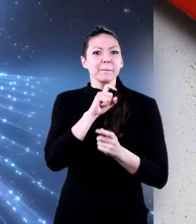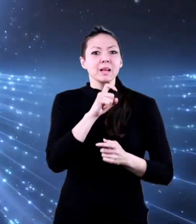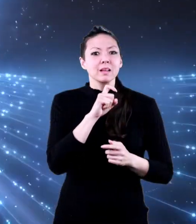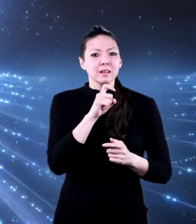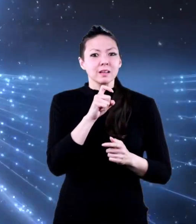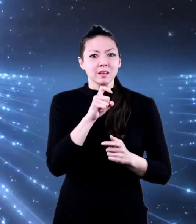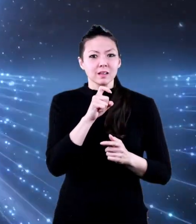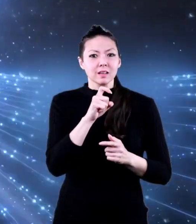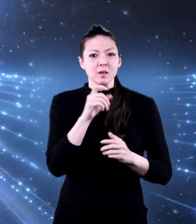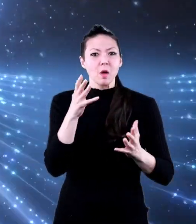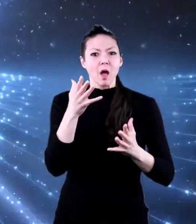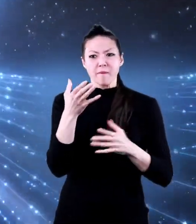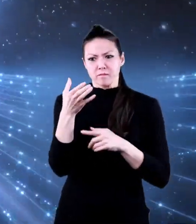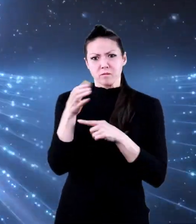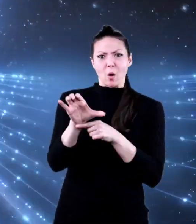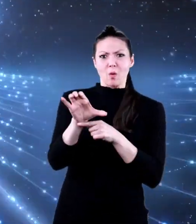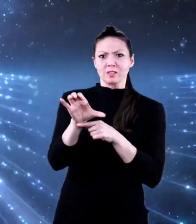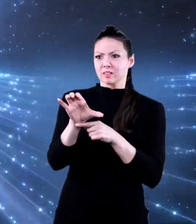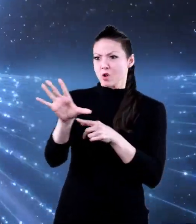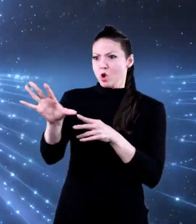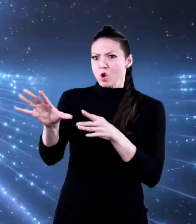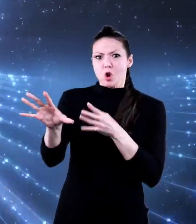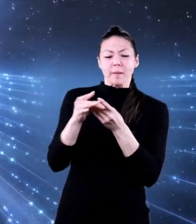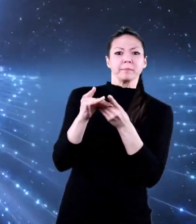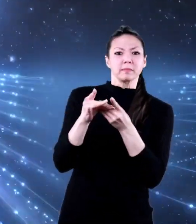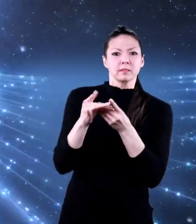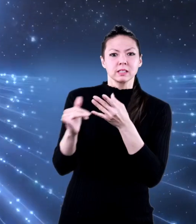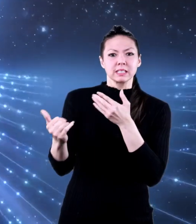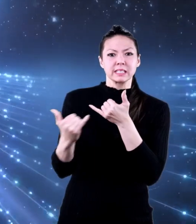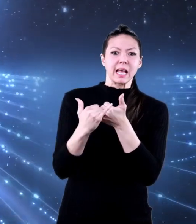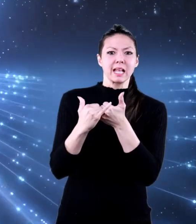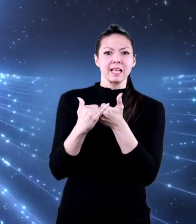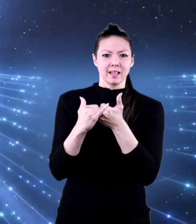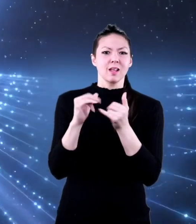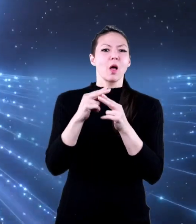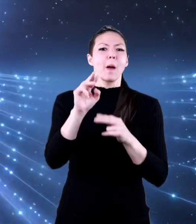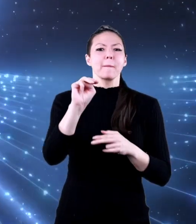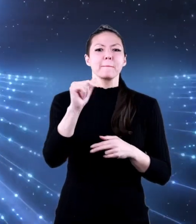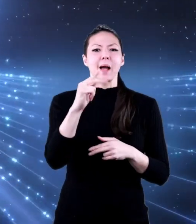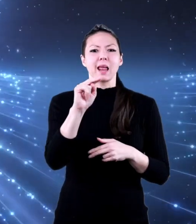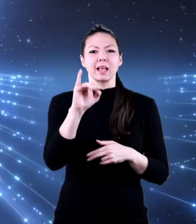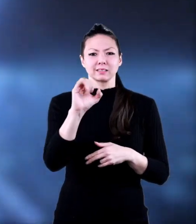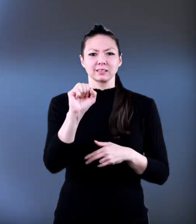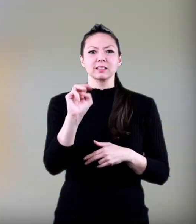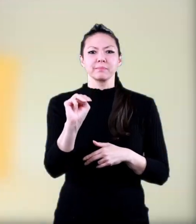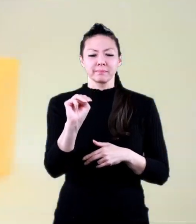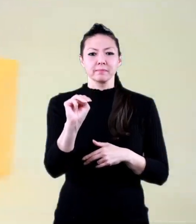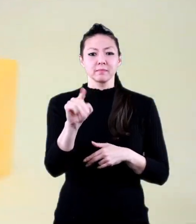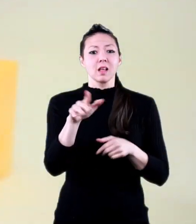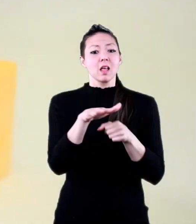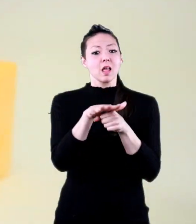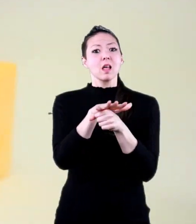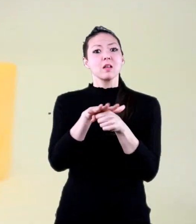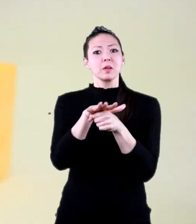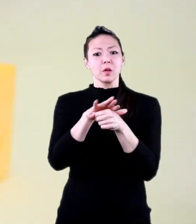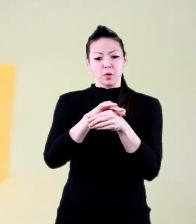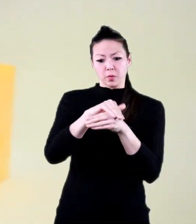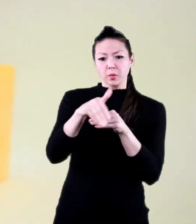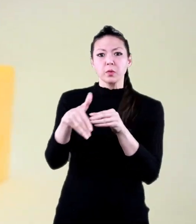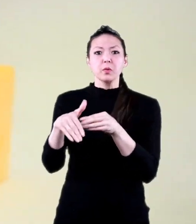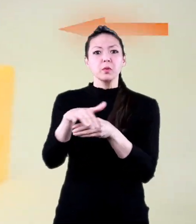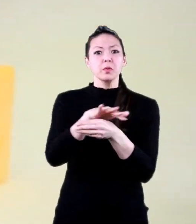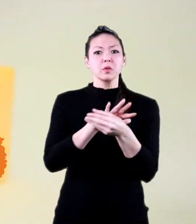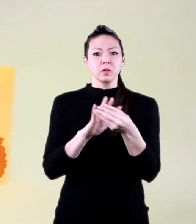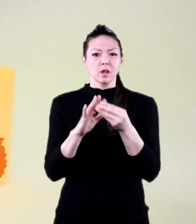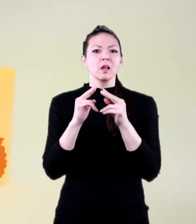The force drawing objects to a magnet is called magnetism, and the area surrounding